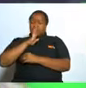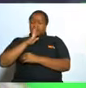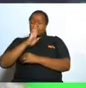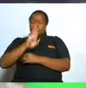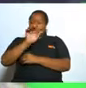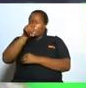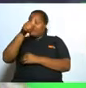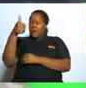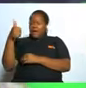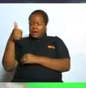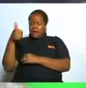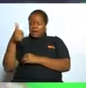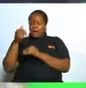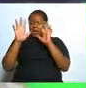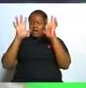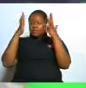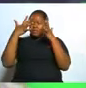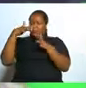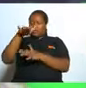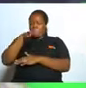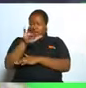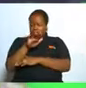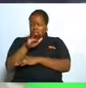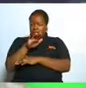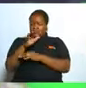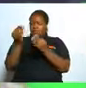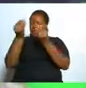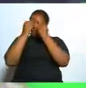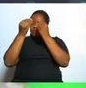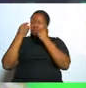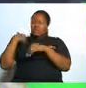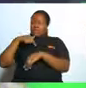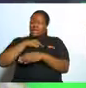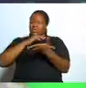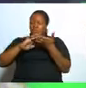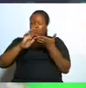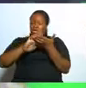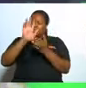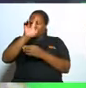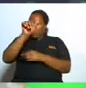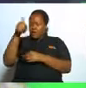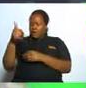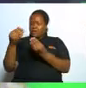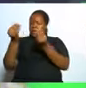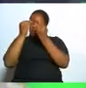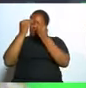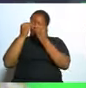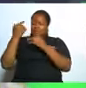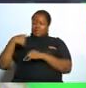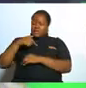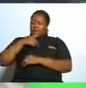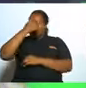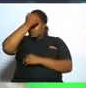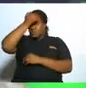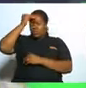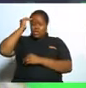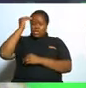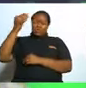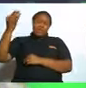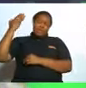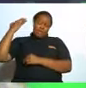another paradise teach us to forgive each other teach us to forget the past